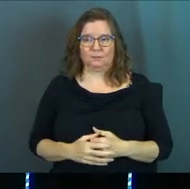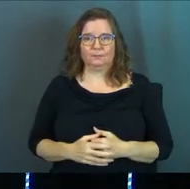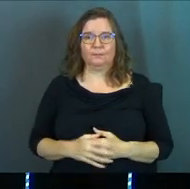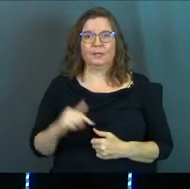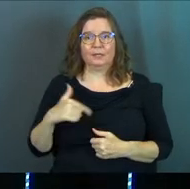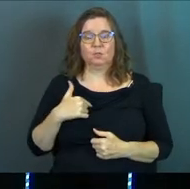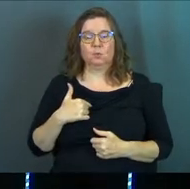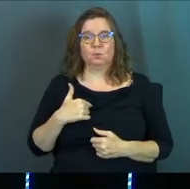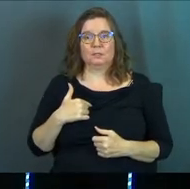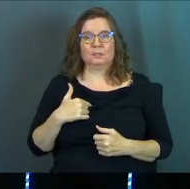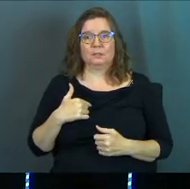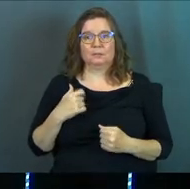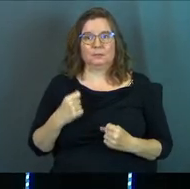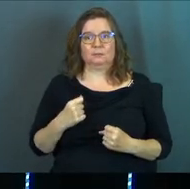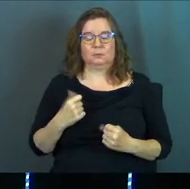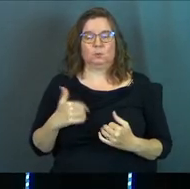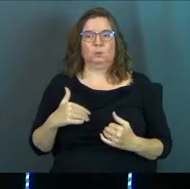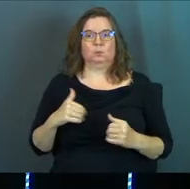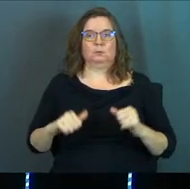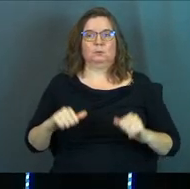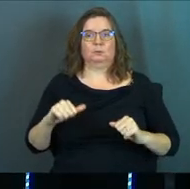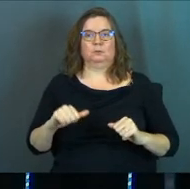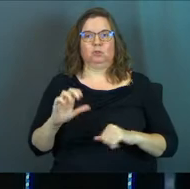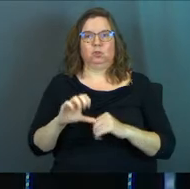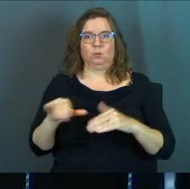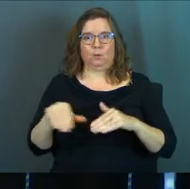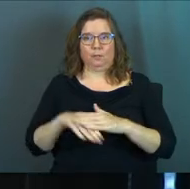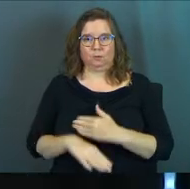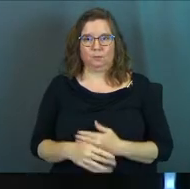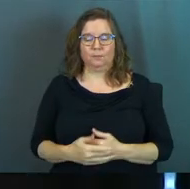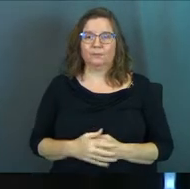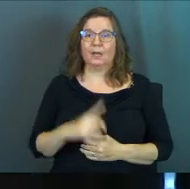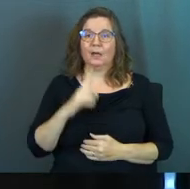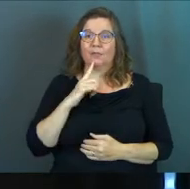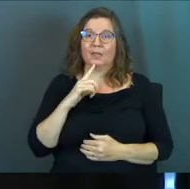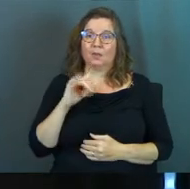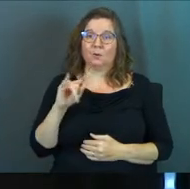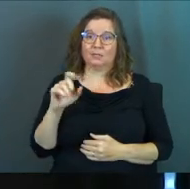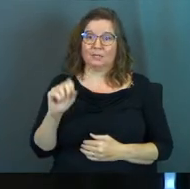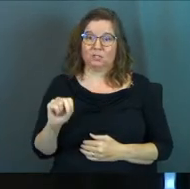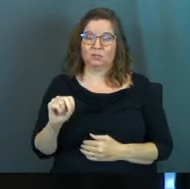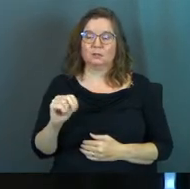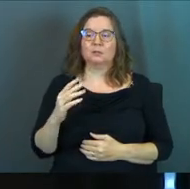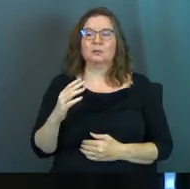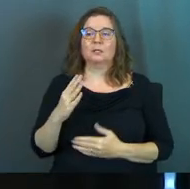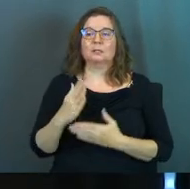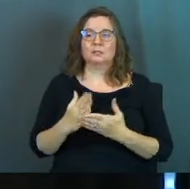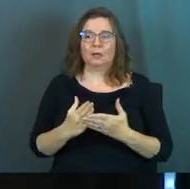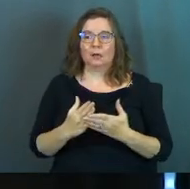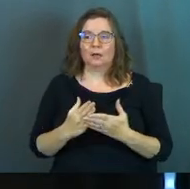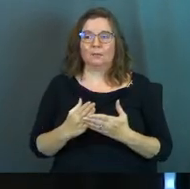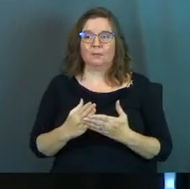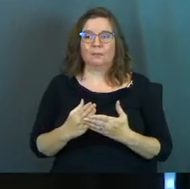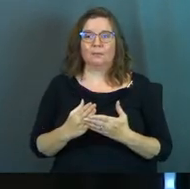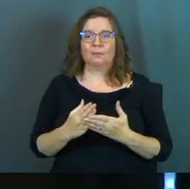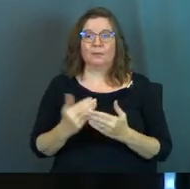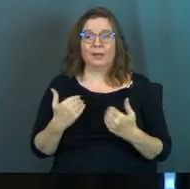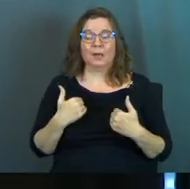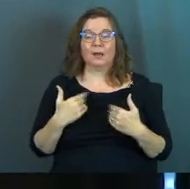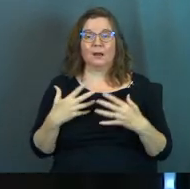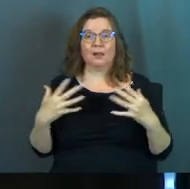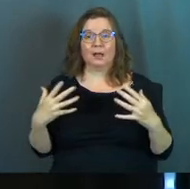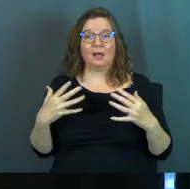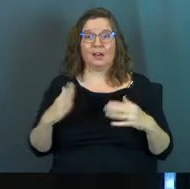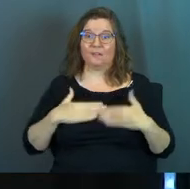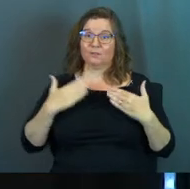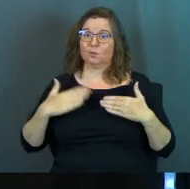this was a pretty tense church to walk into. And there was tension. And some had a lot